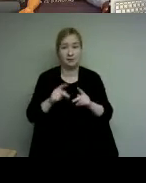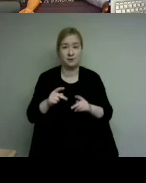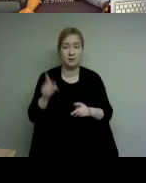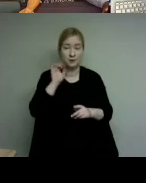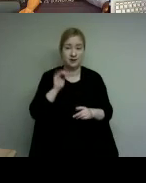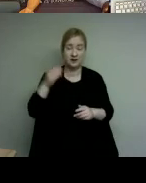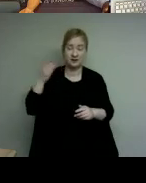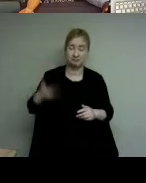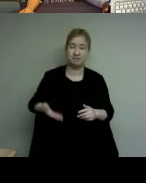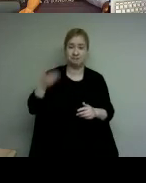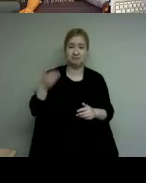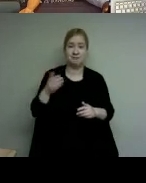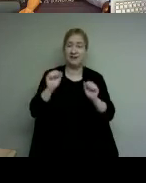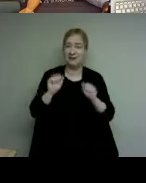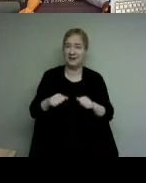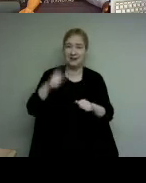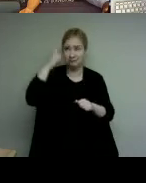but to fulfill our dreams